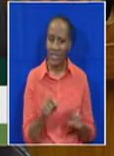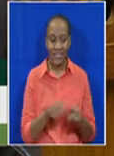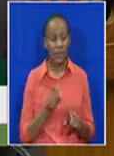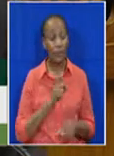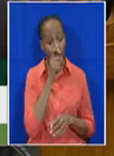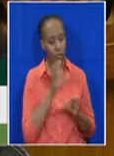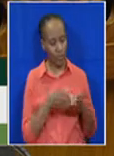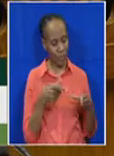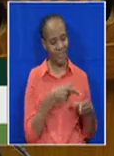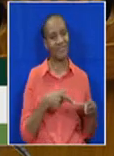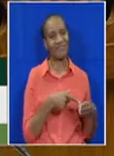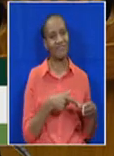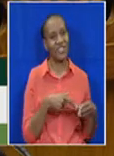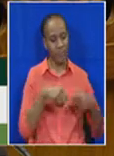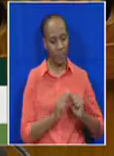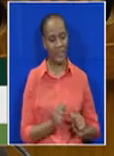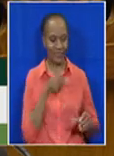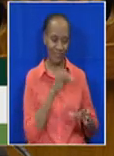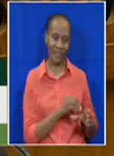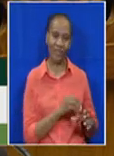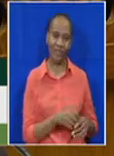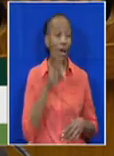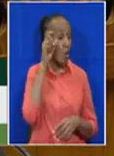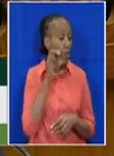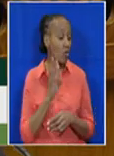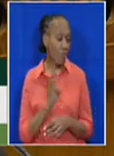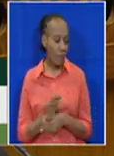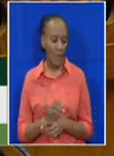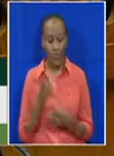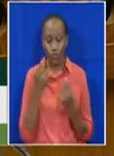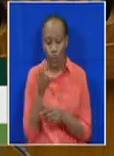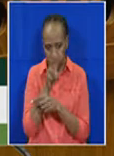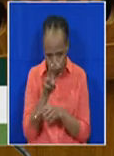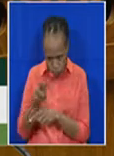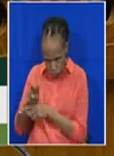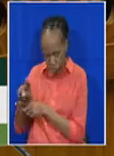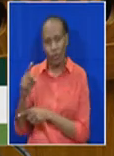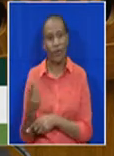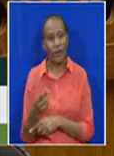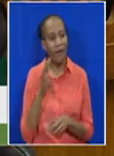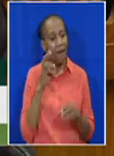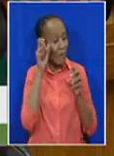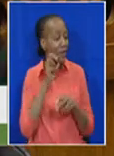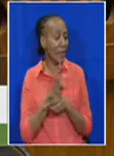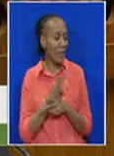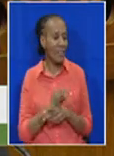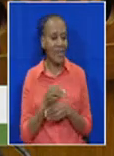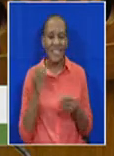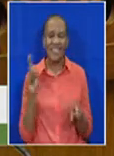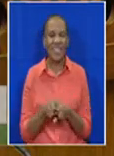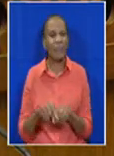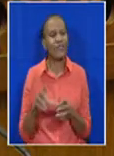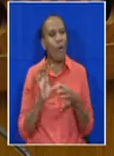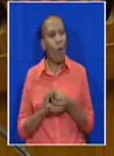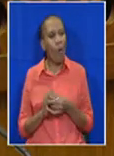committee and the chairperson. The grandmother performs an oversight role. She is a safe haven for them all. She